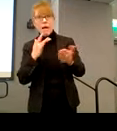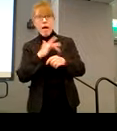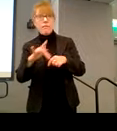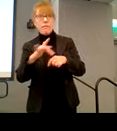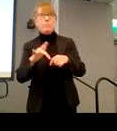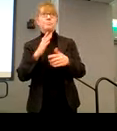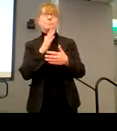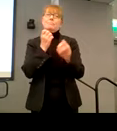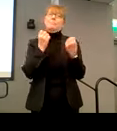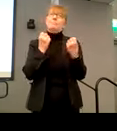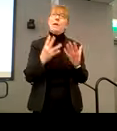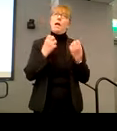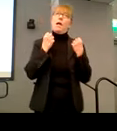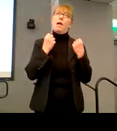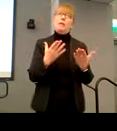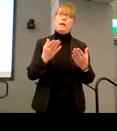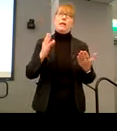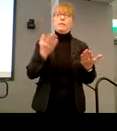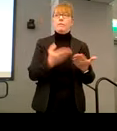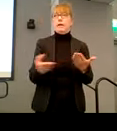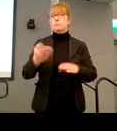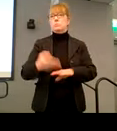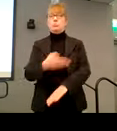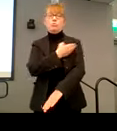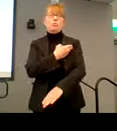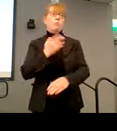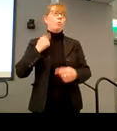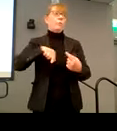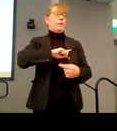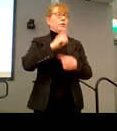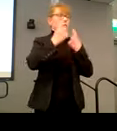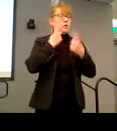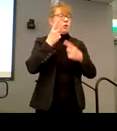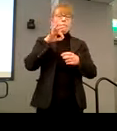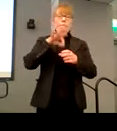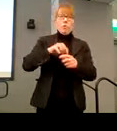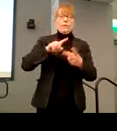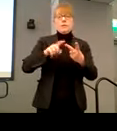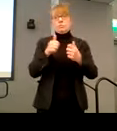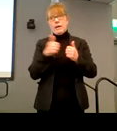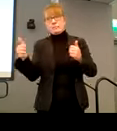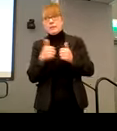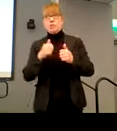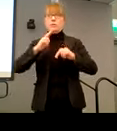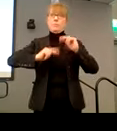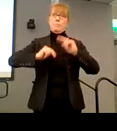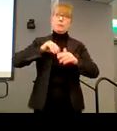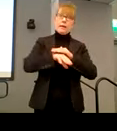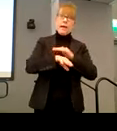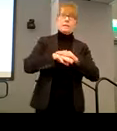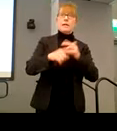work. Our commission thinks about voting, transportation, recreation, building access issues,